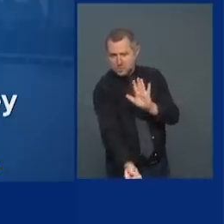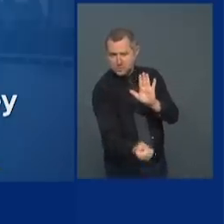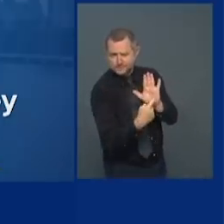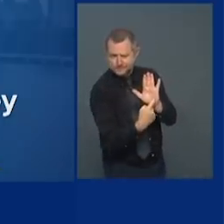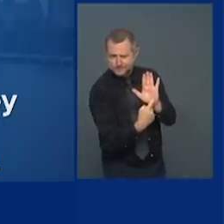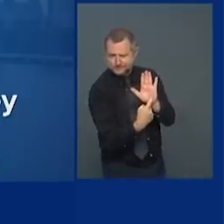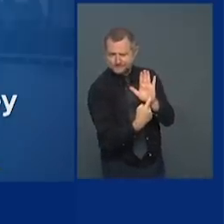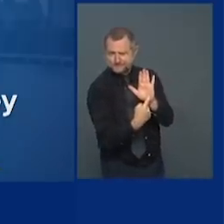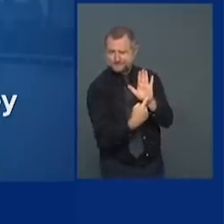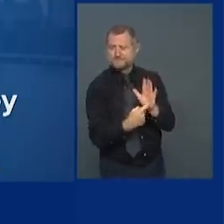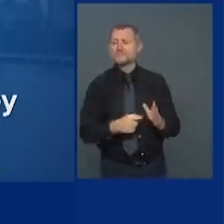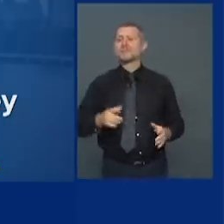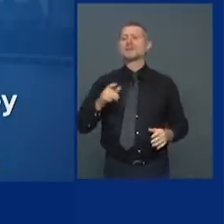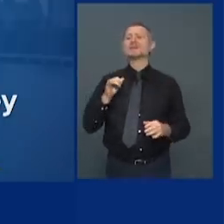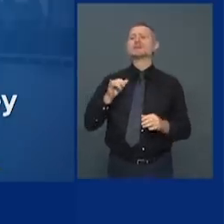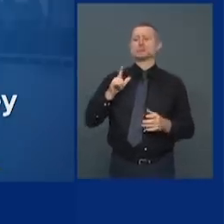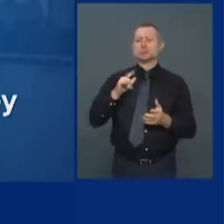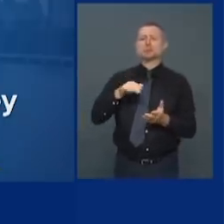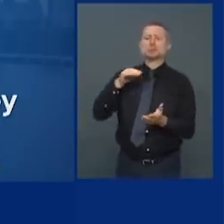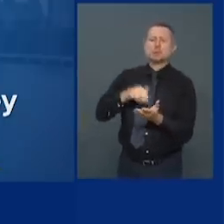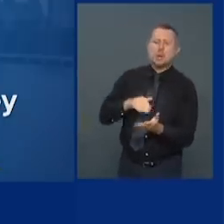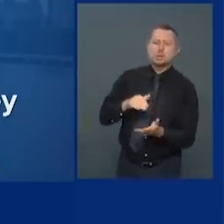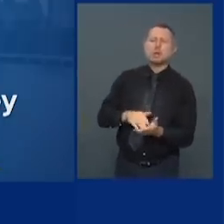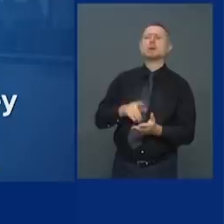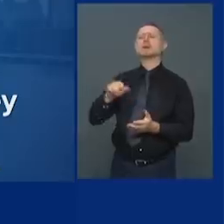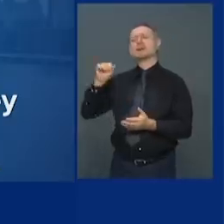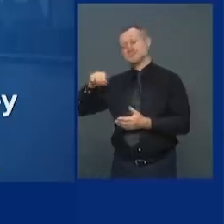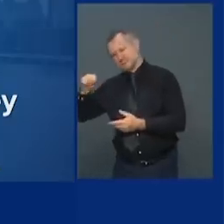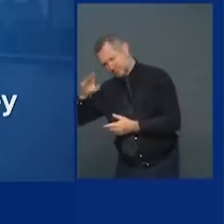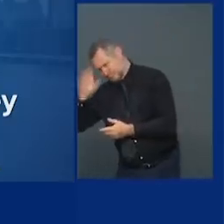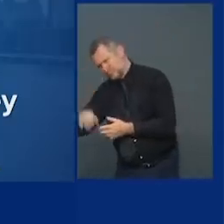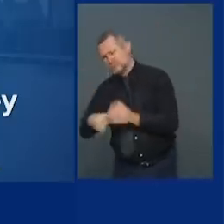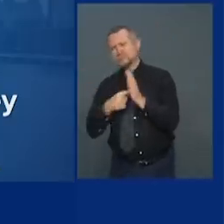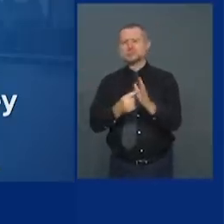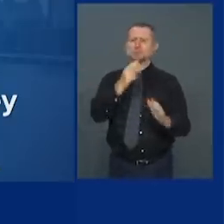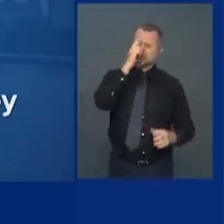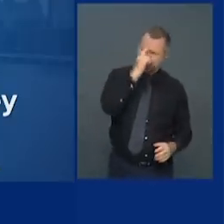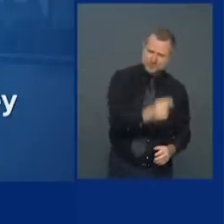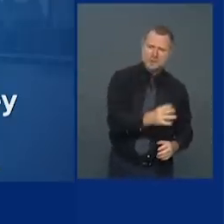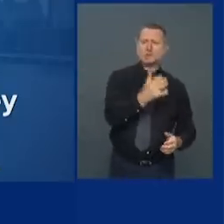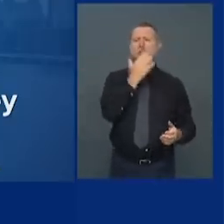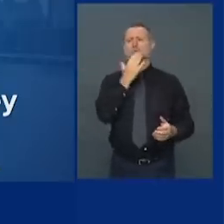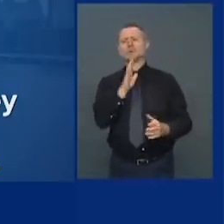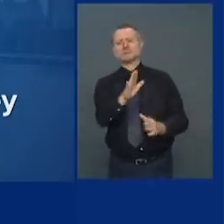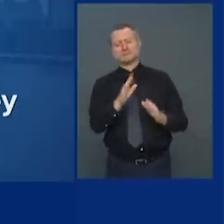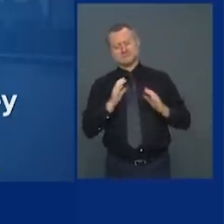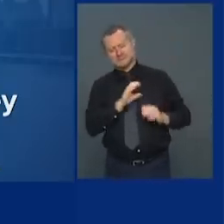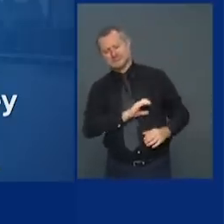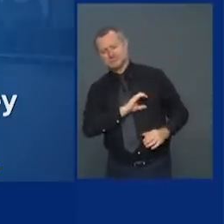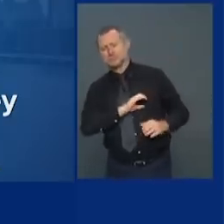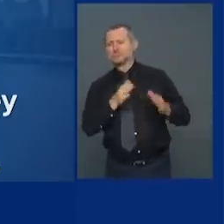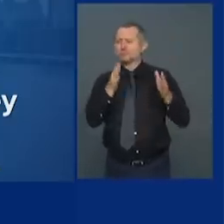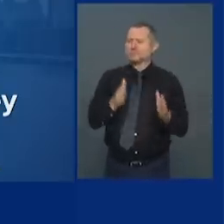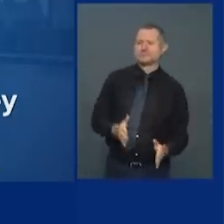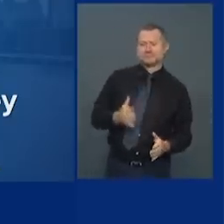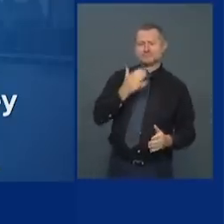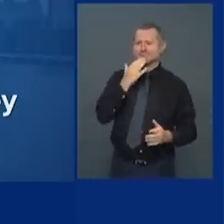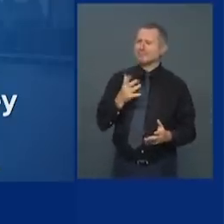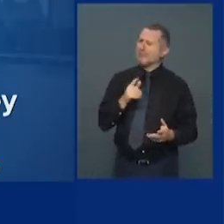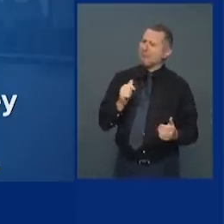So, yes, health officials say it. Yes, it's a sign of respect. Yes, it's good citizenship. It's also a law.